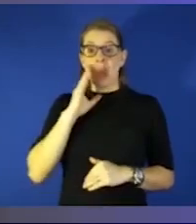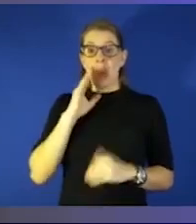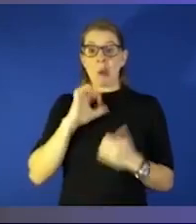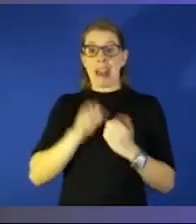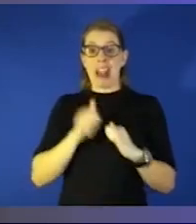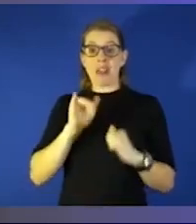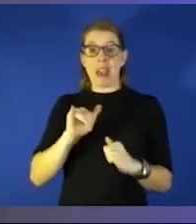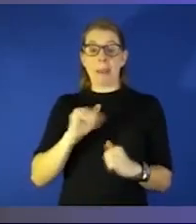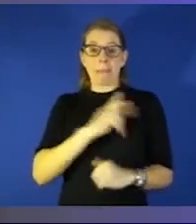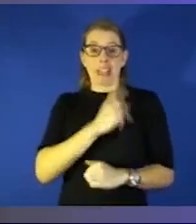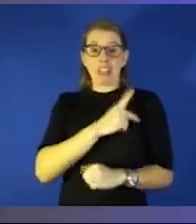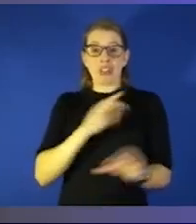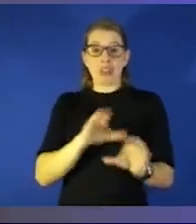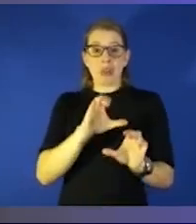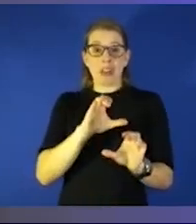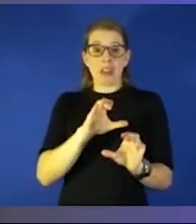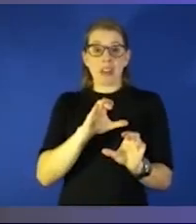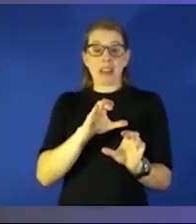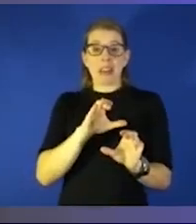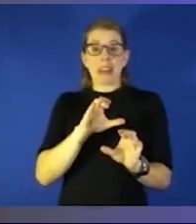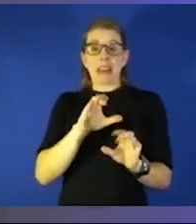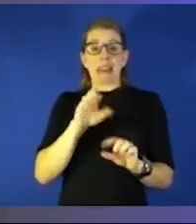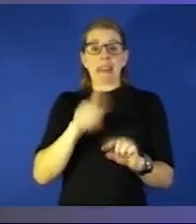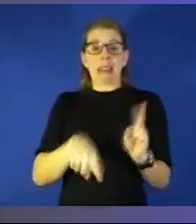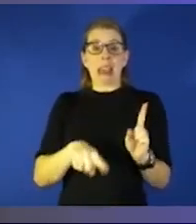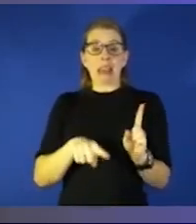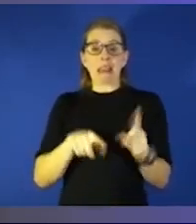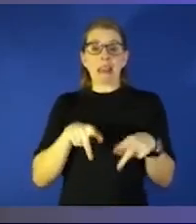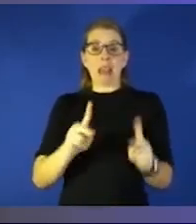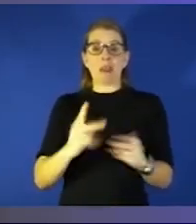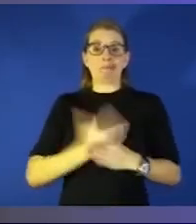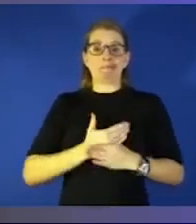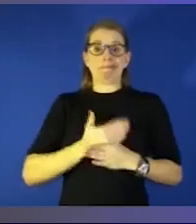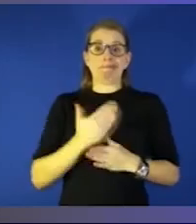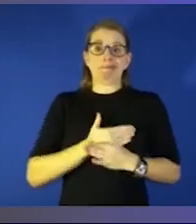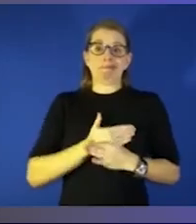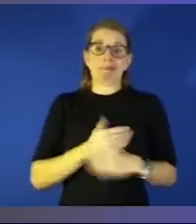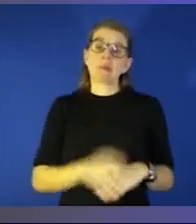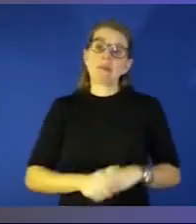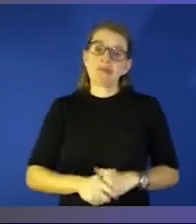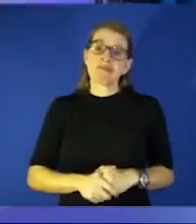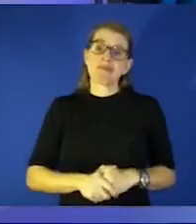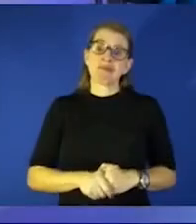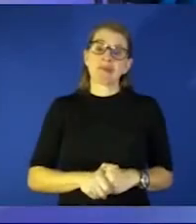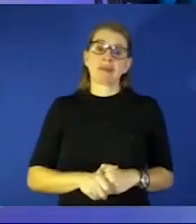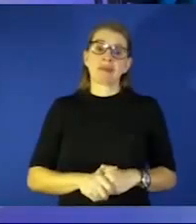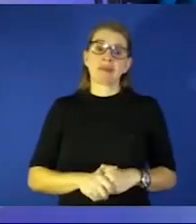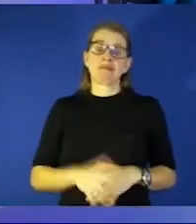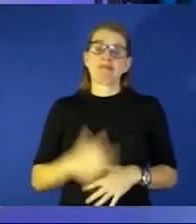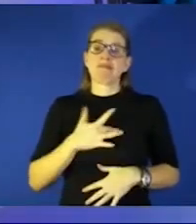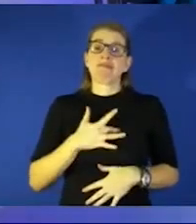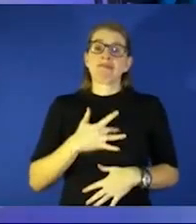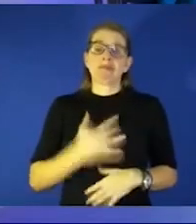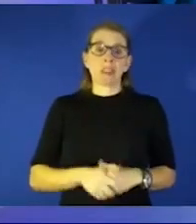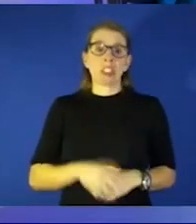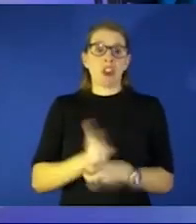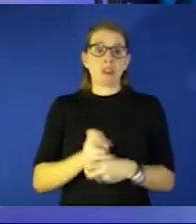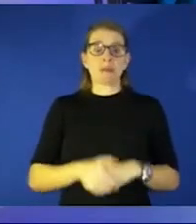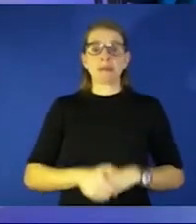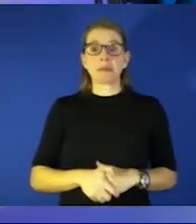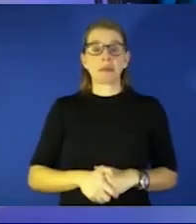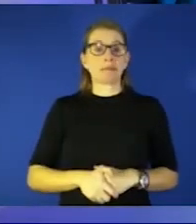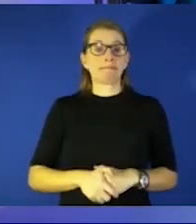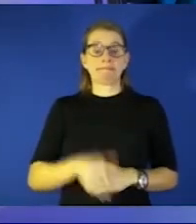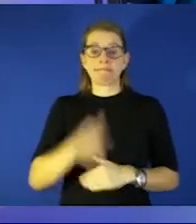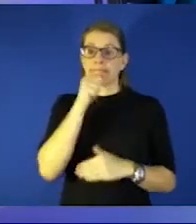but you can't let it get to you so that's it's hard and you just gotta push forward and and